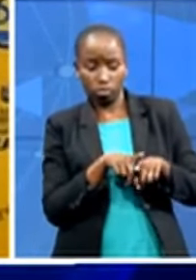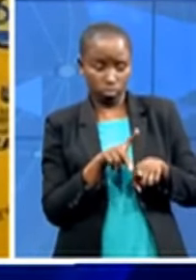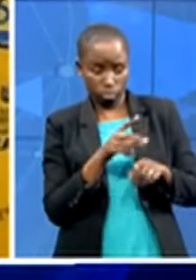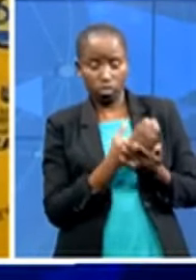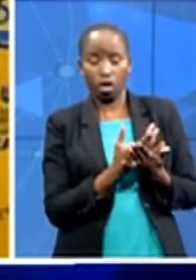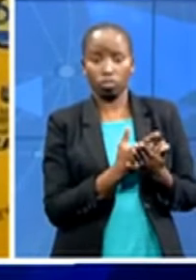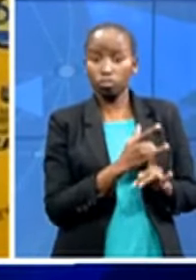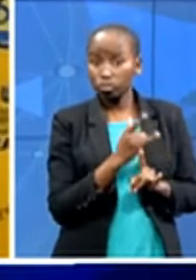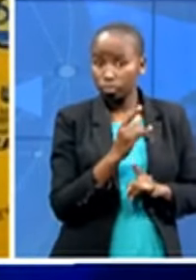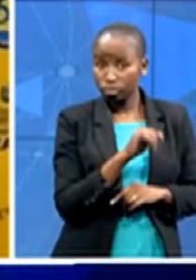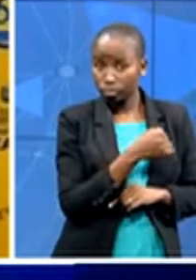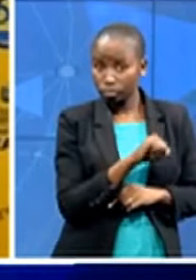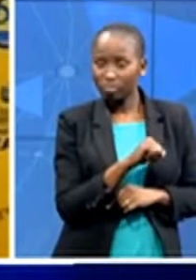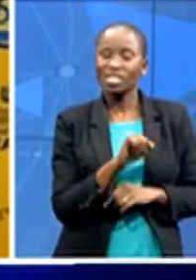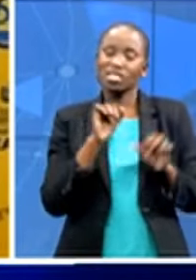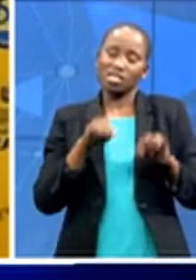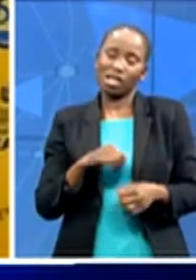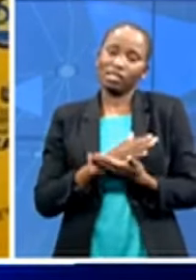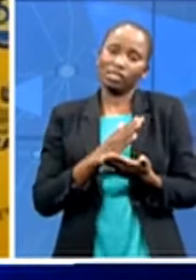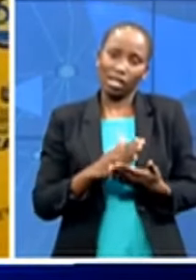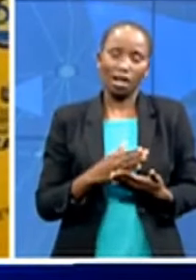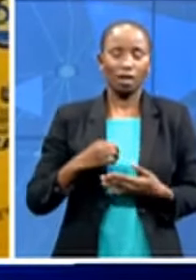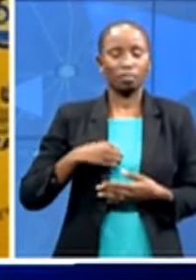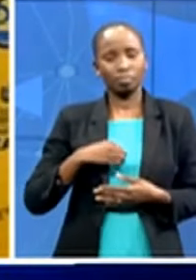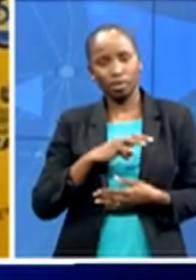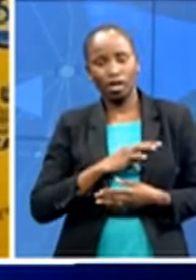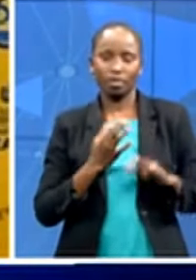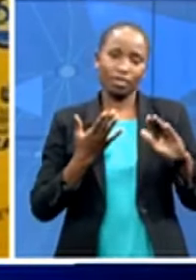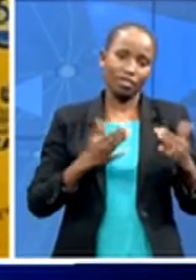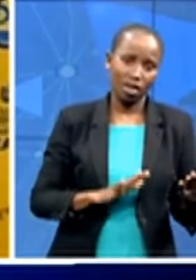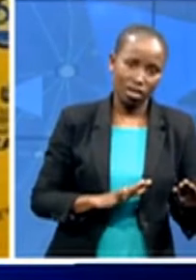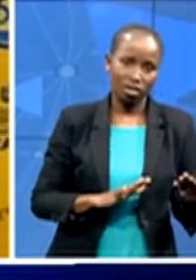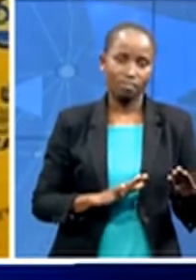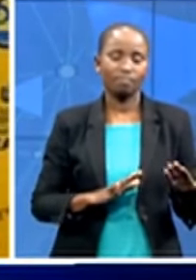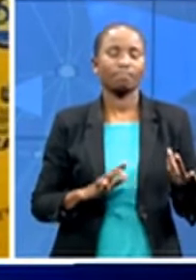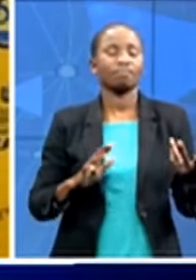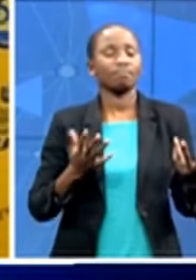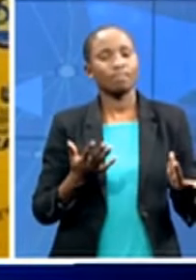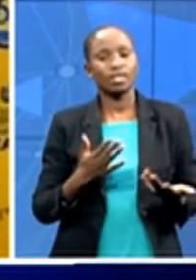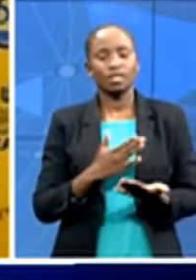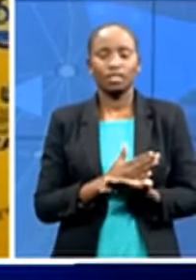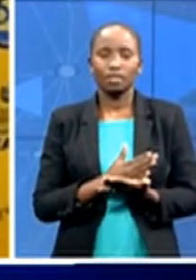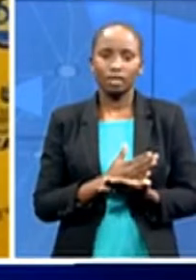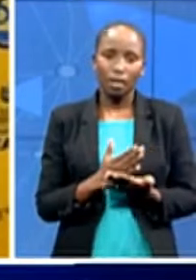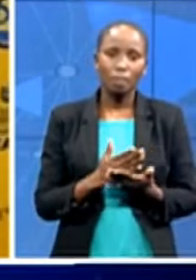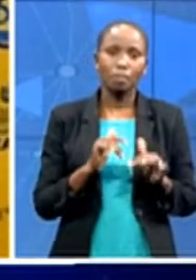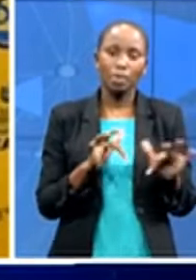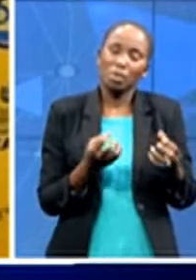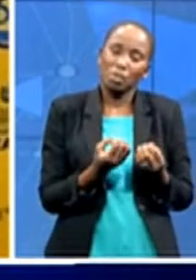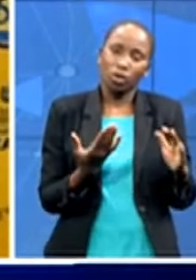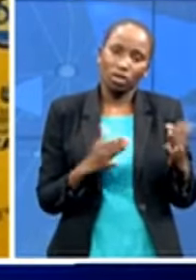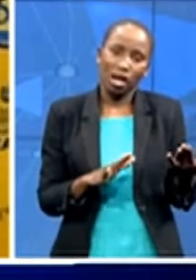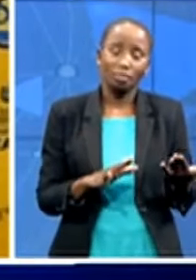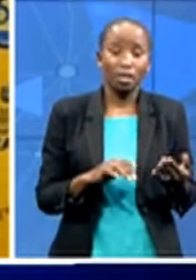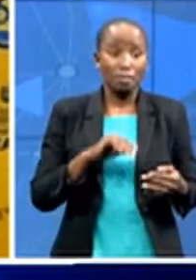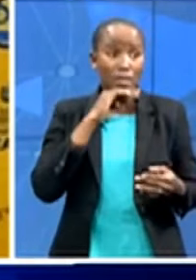in the workplace it has not been tough we have never been on holidays we've never been on leave we've been